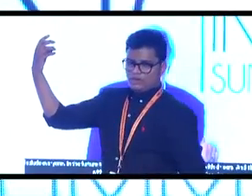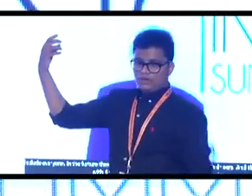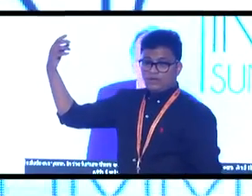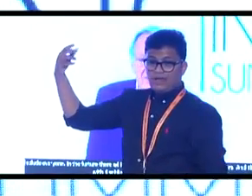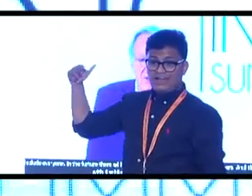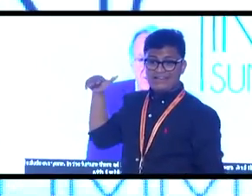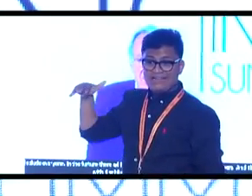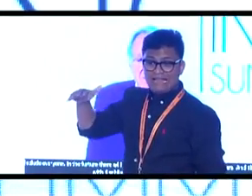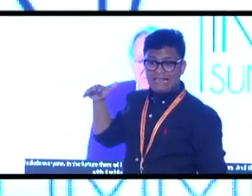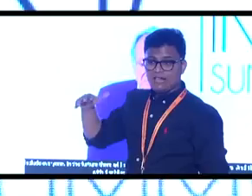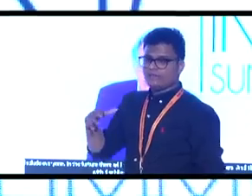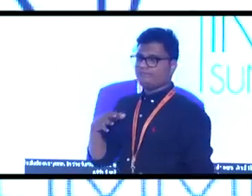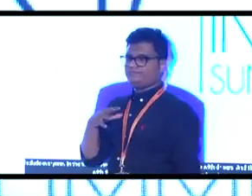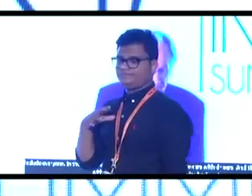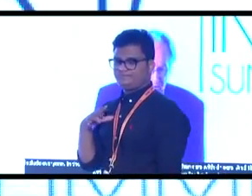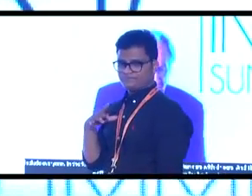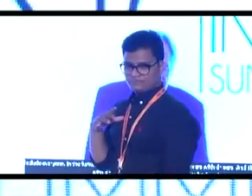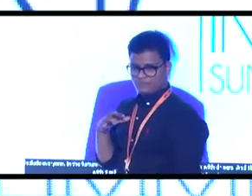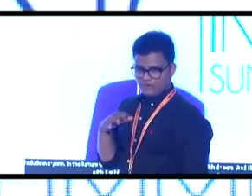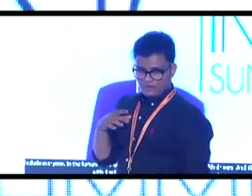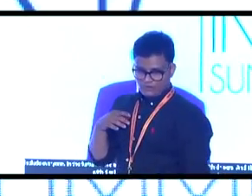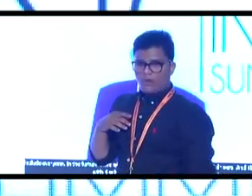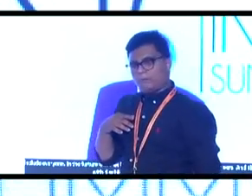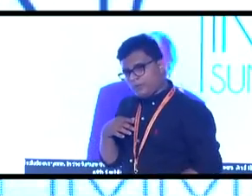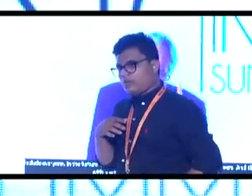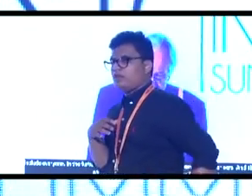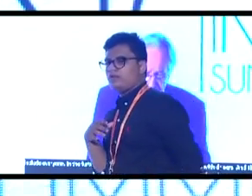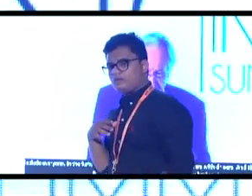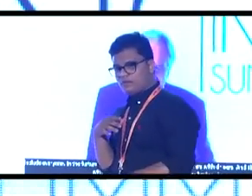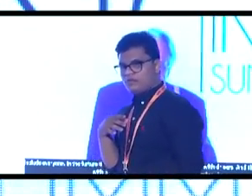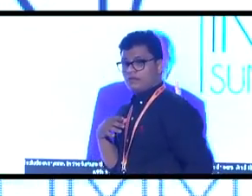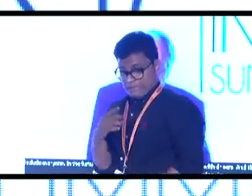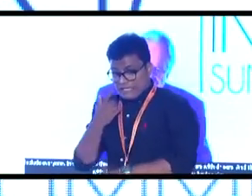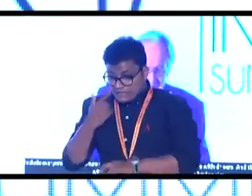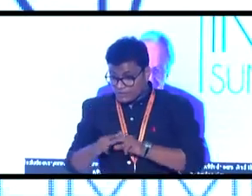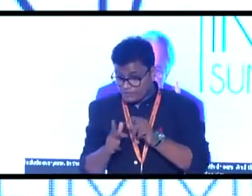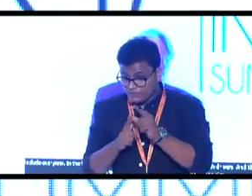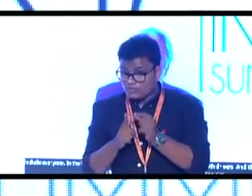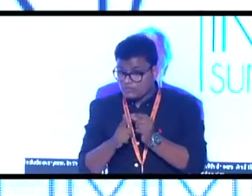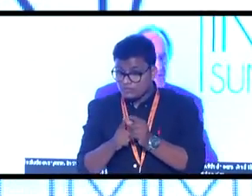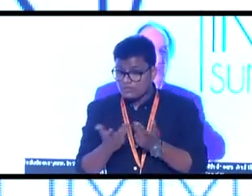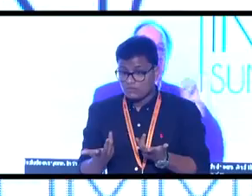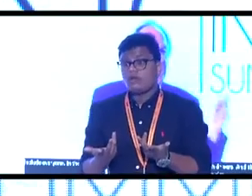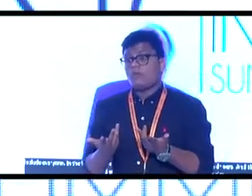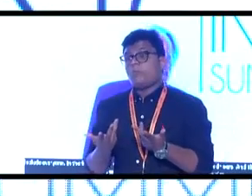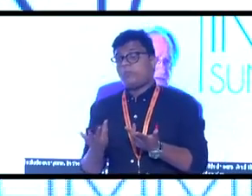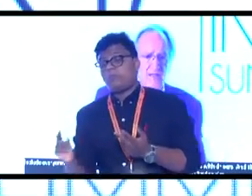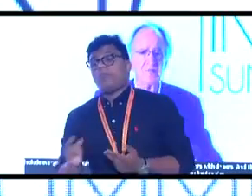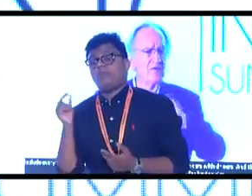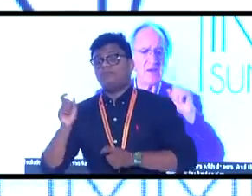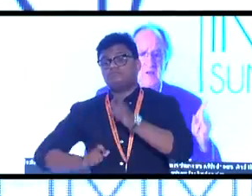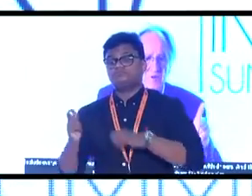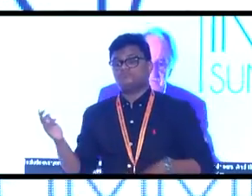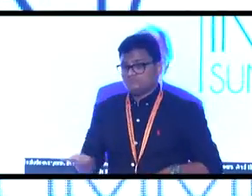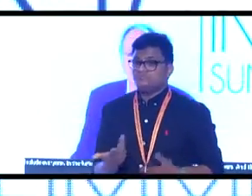then it clicks on and says, you can go. When you do that, I can tell you, it won't just help vision impaired, it will help everybody. It